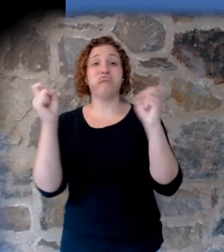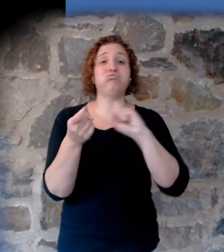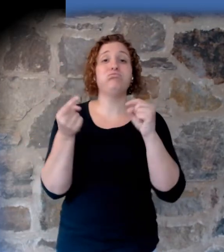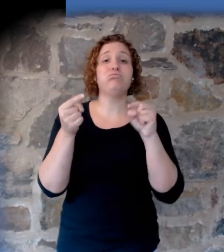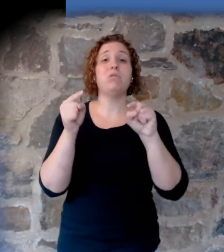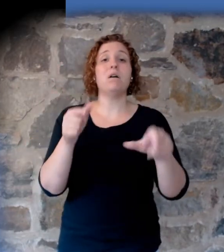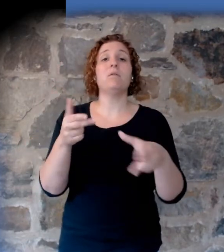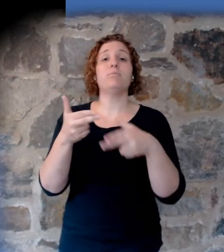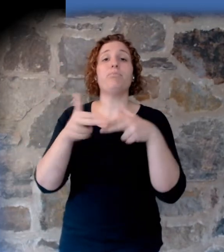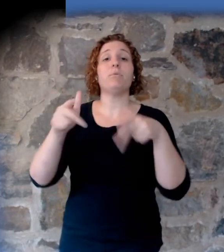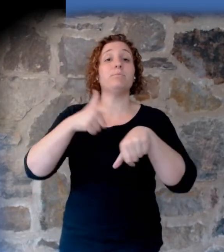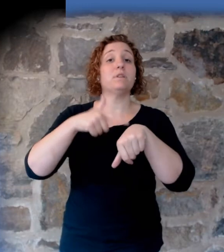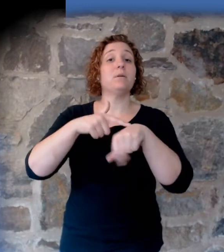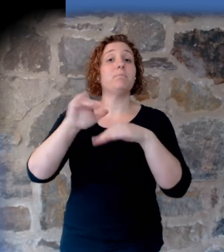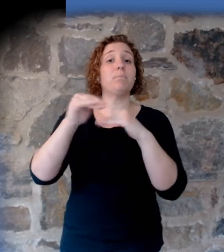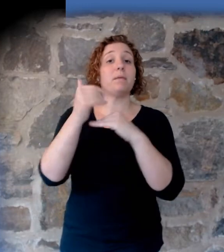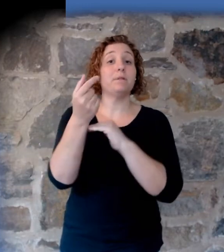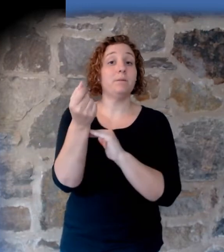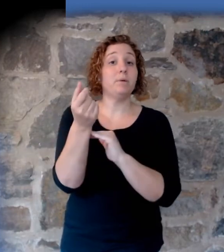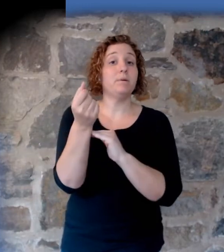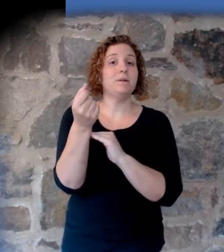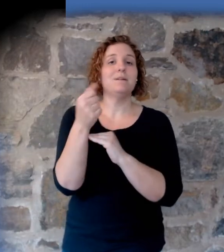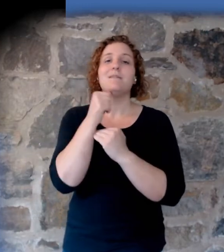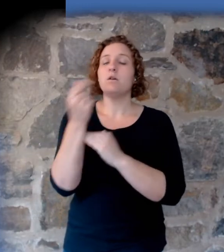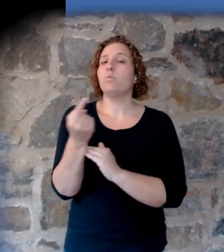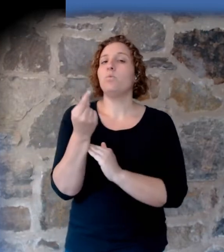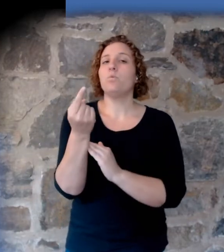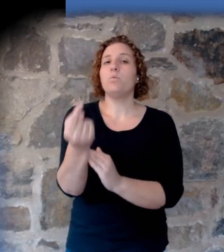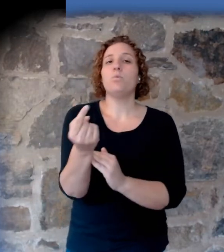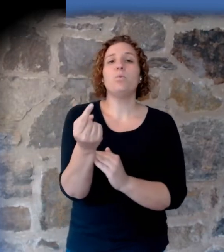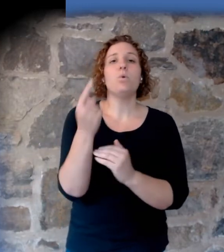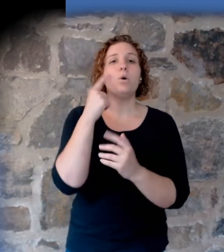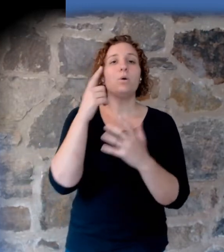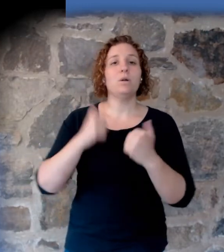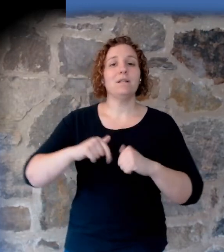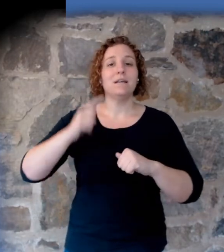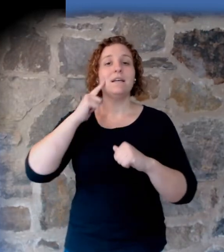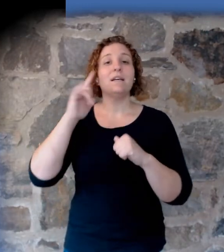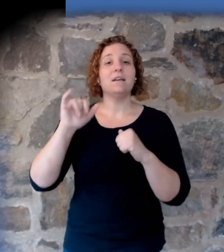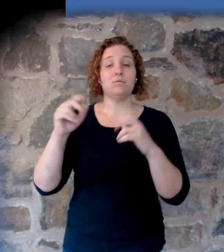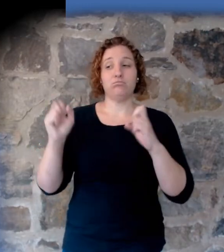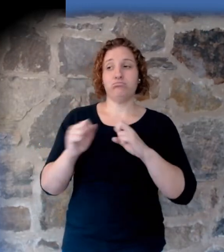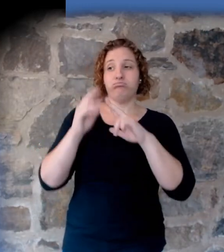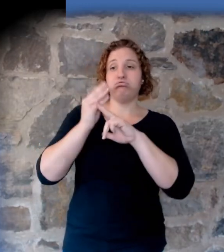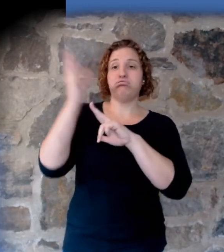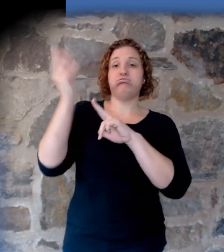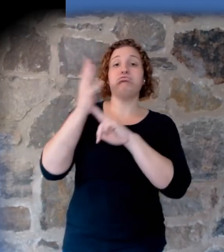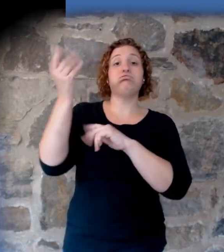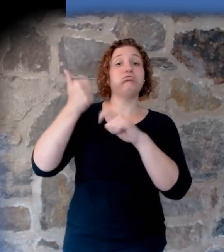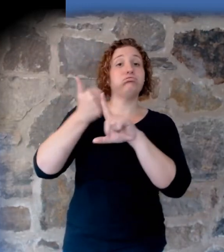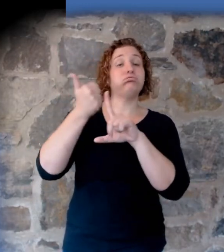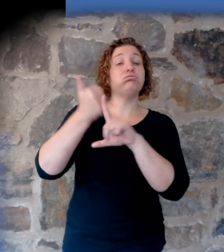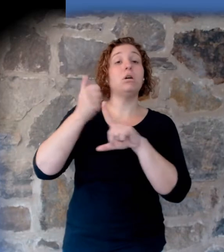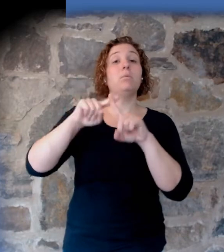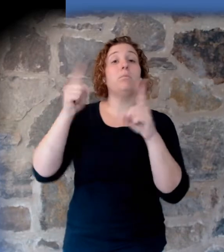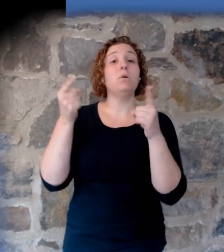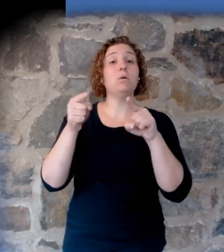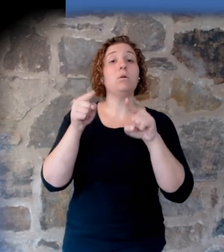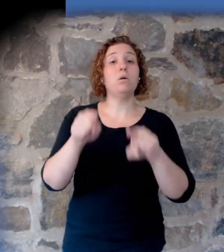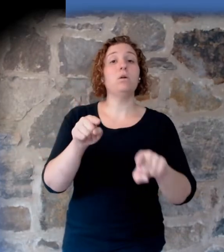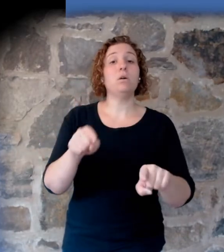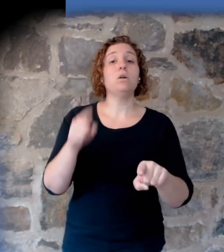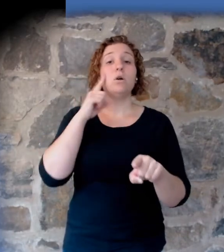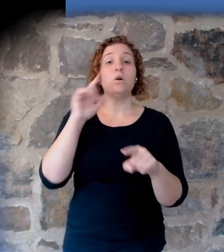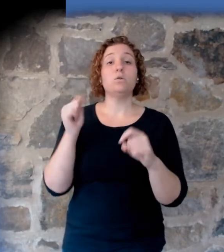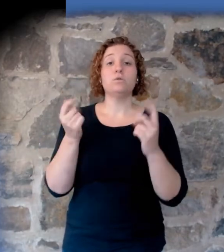amount of time. Not just the initial eruption itself in May of 1980, but there were subsequent eruptions later on